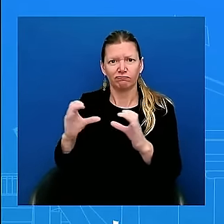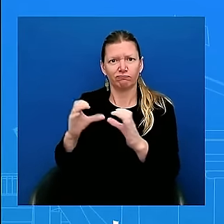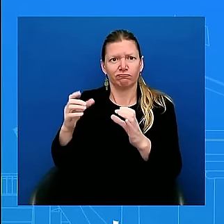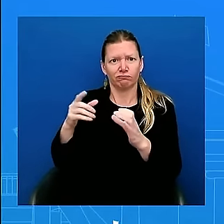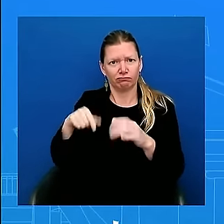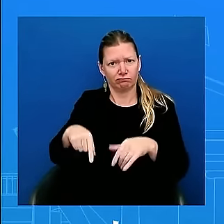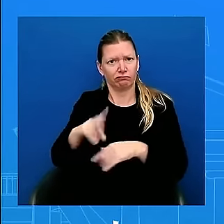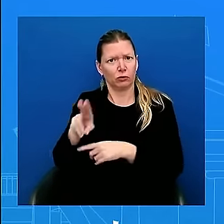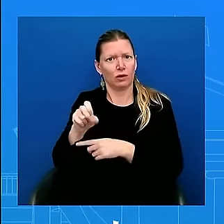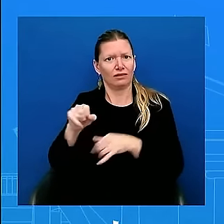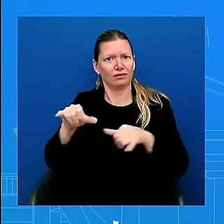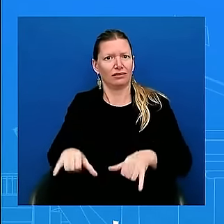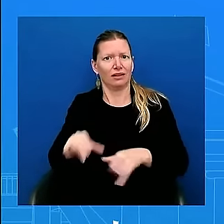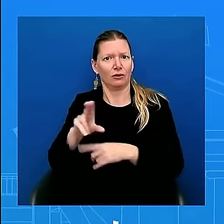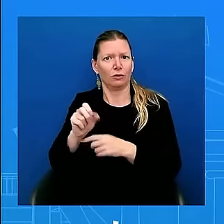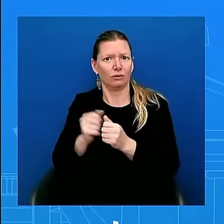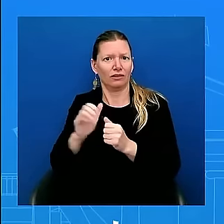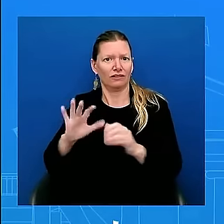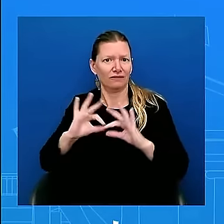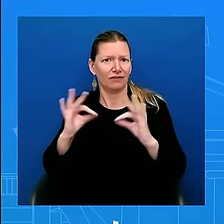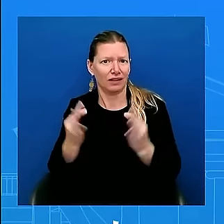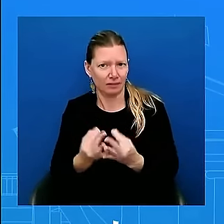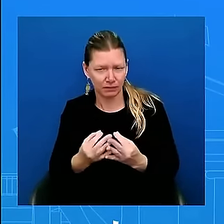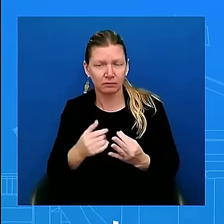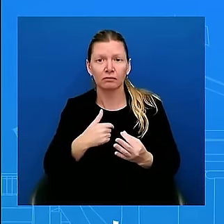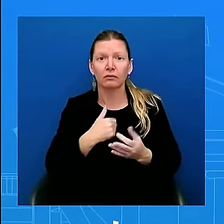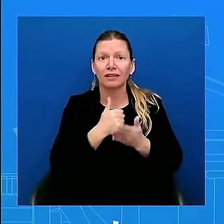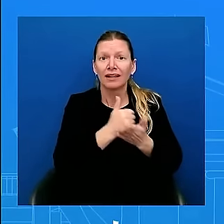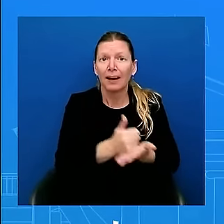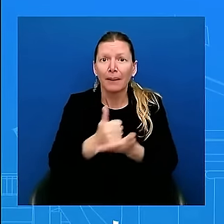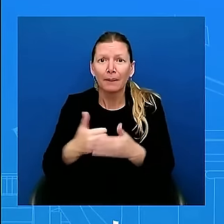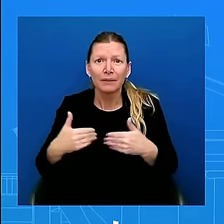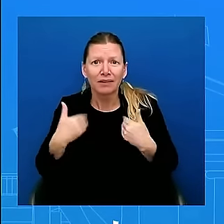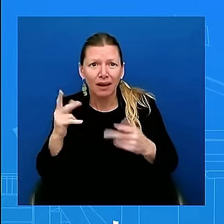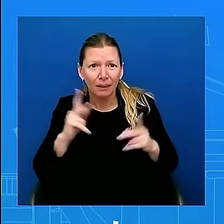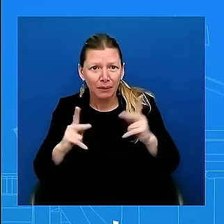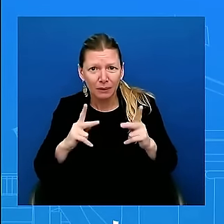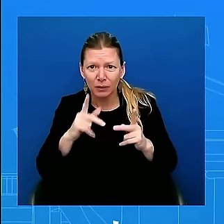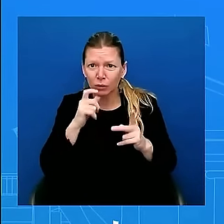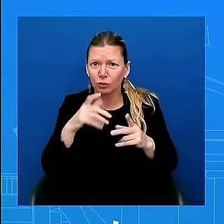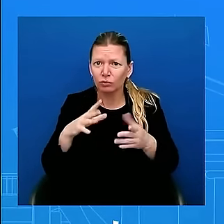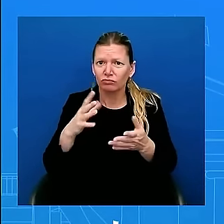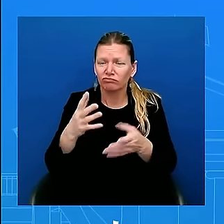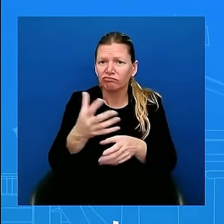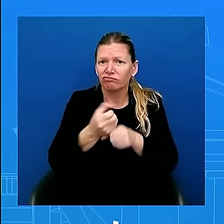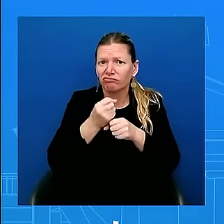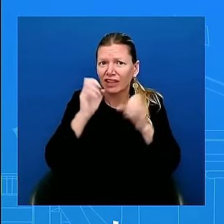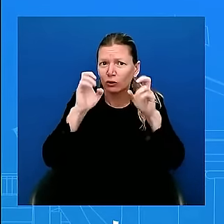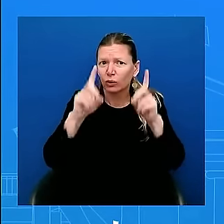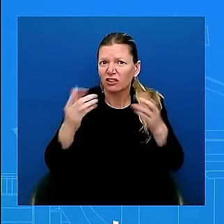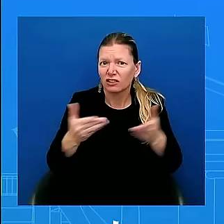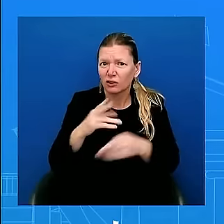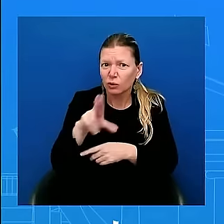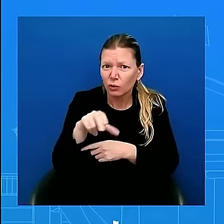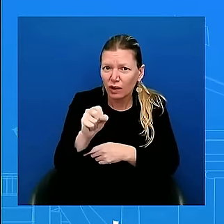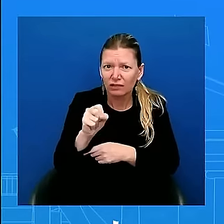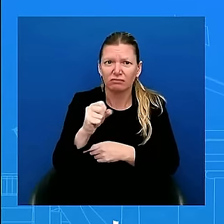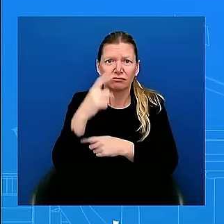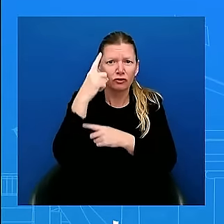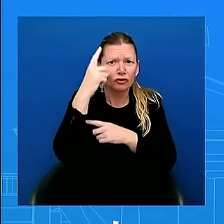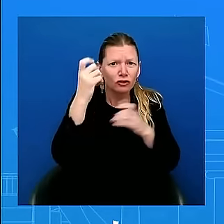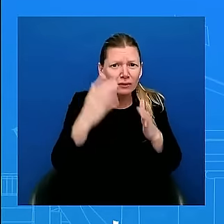work visas more quickly. These actions will help more young people use their talents to enrich our communities